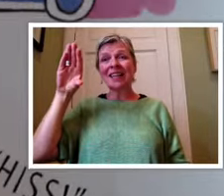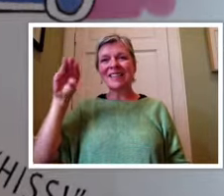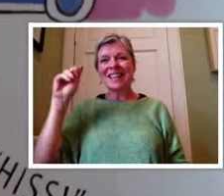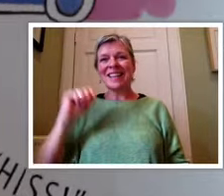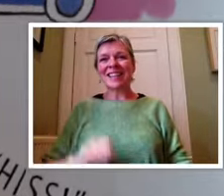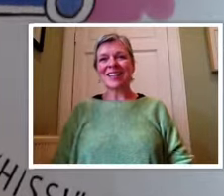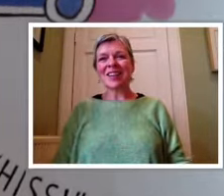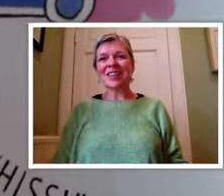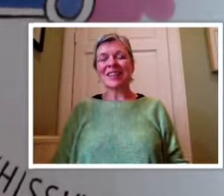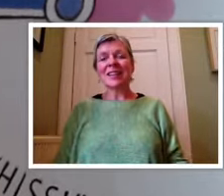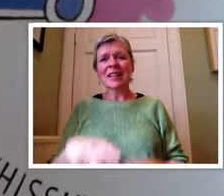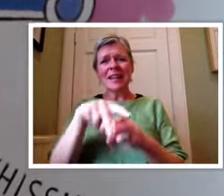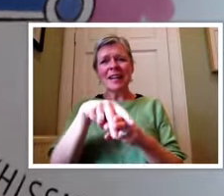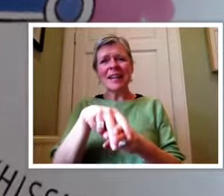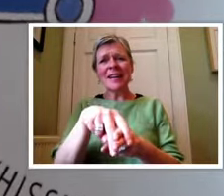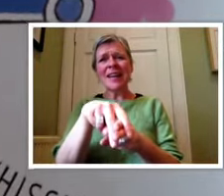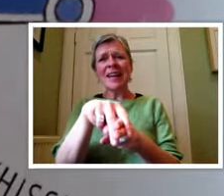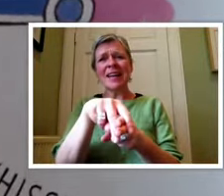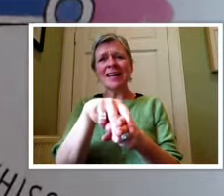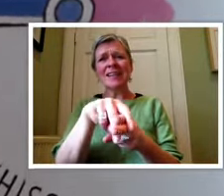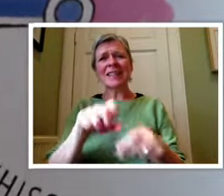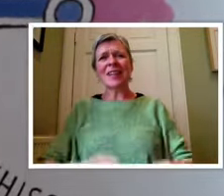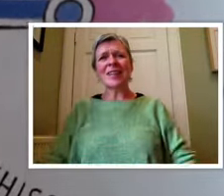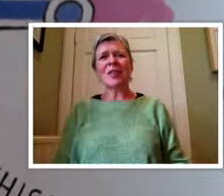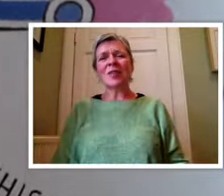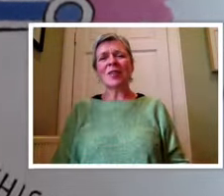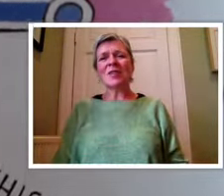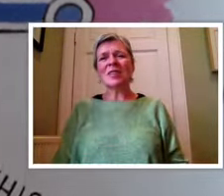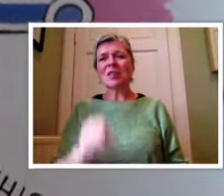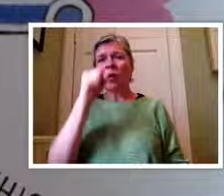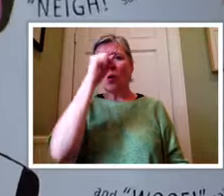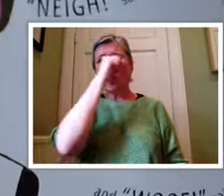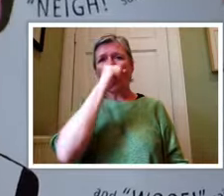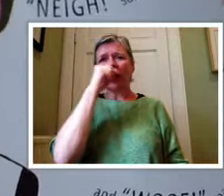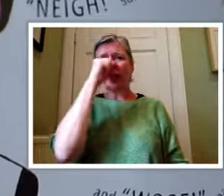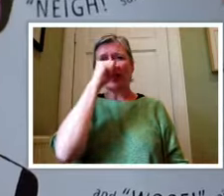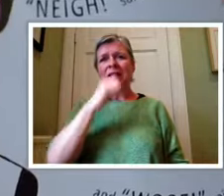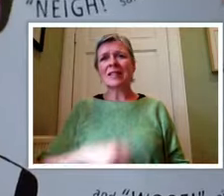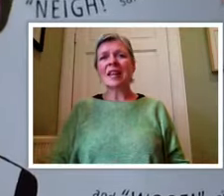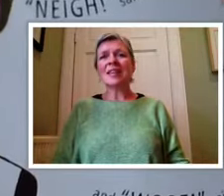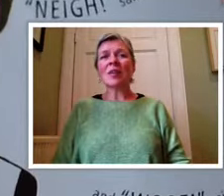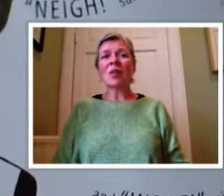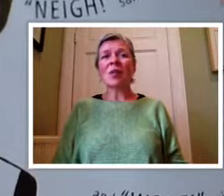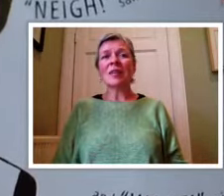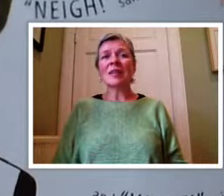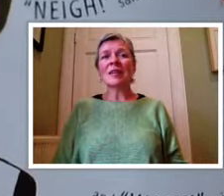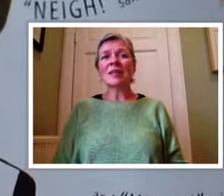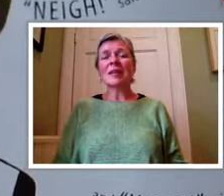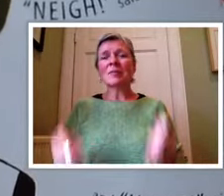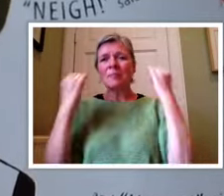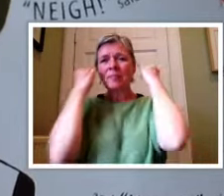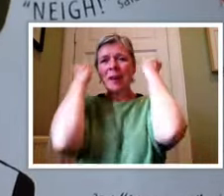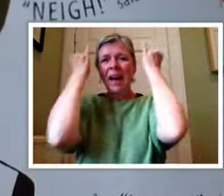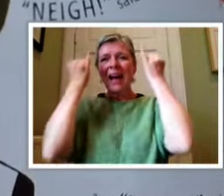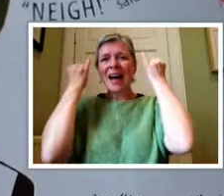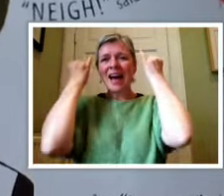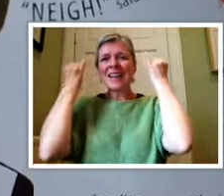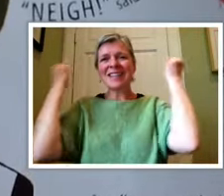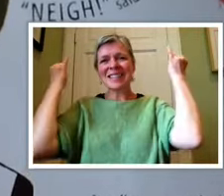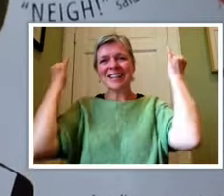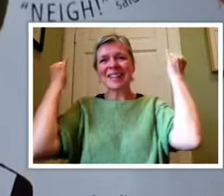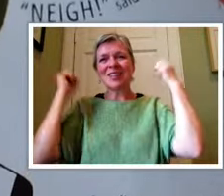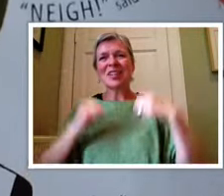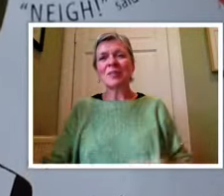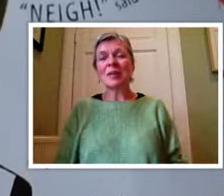Quack, said the duck. Neigh, said the horse. Oink, said the hog. Bah,